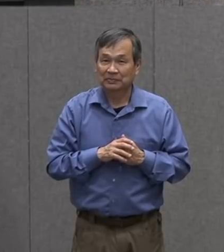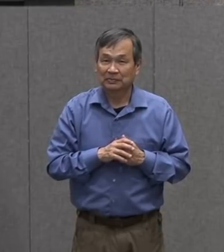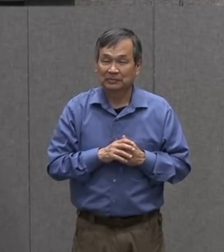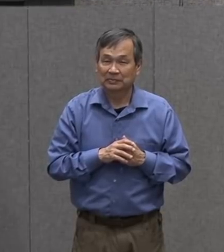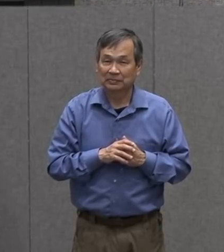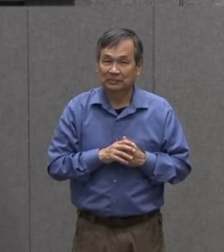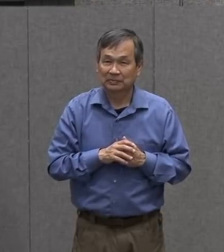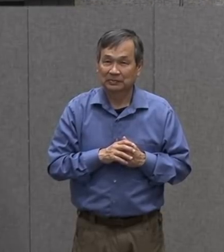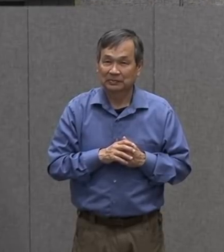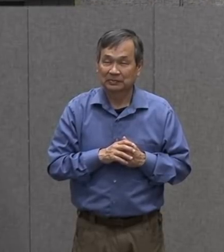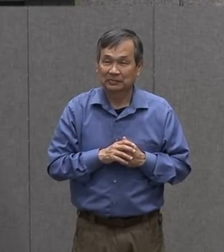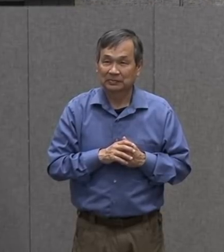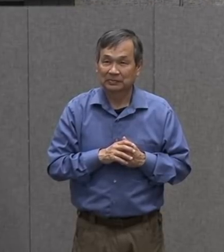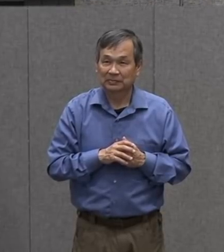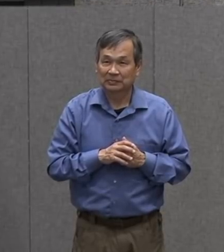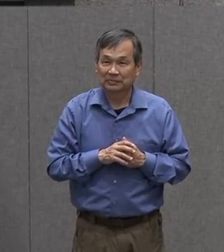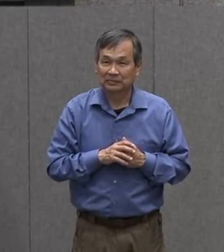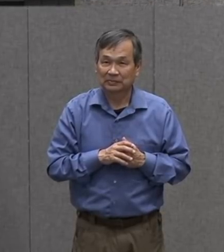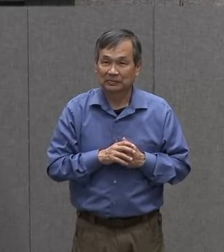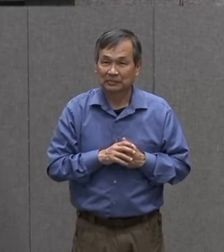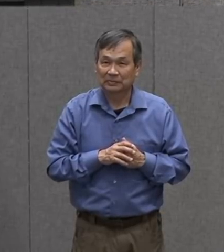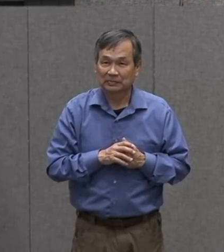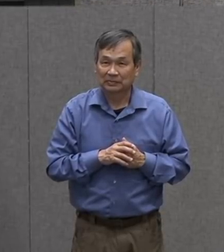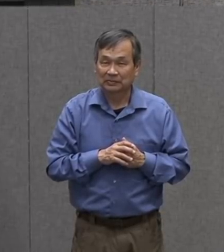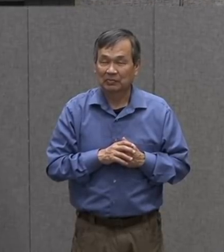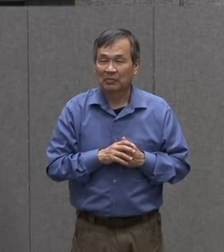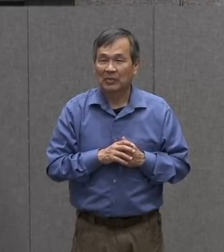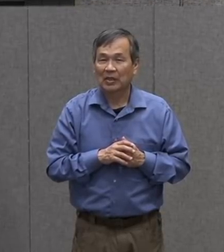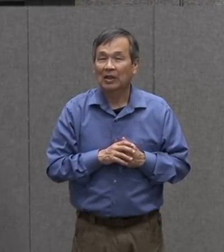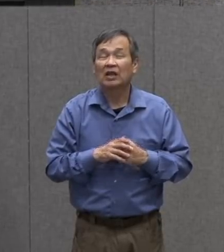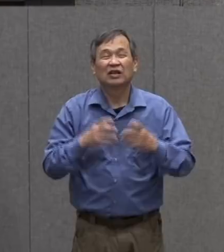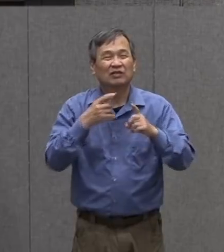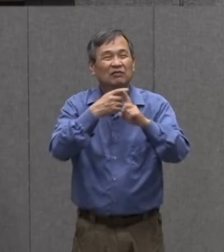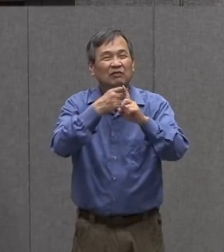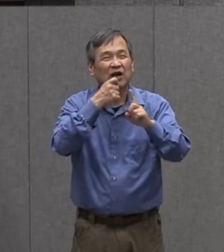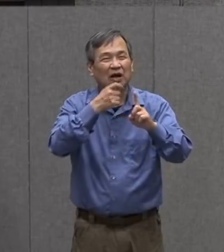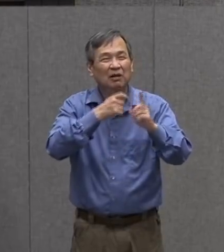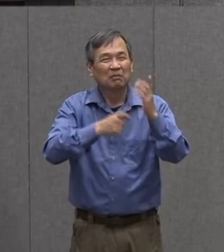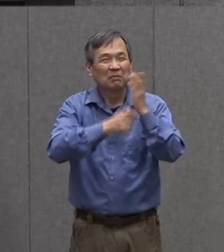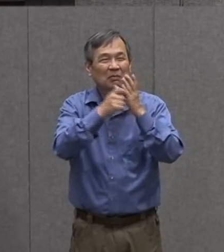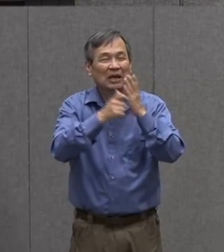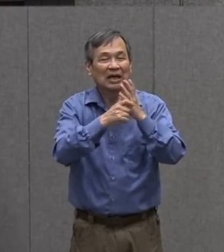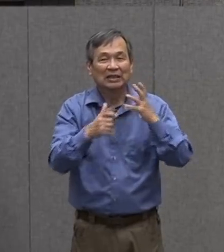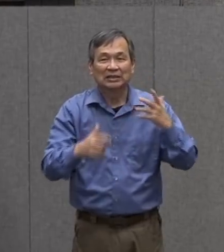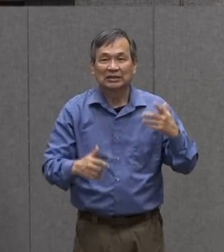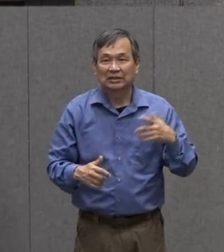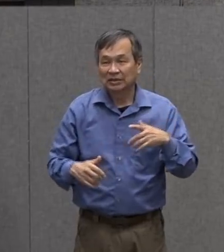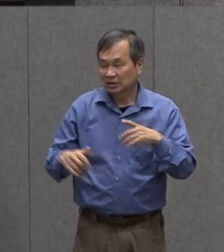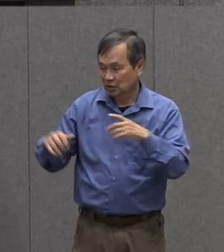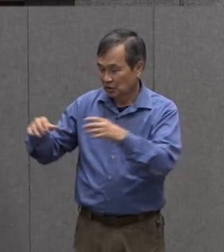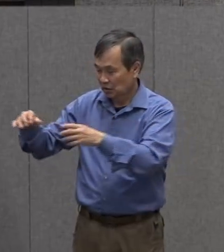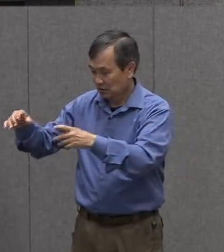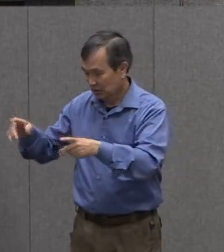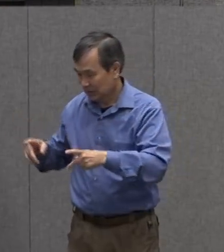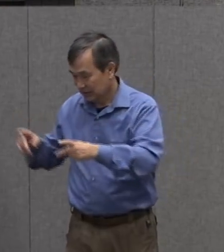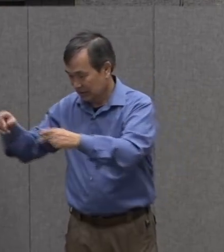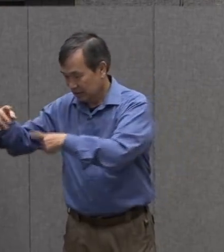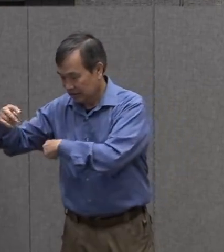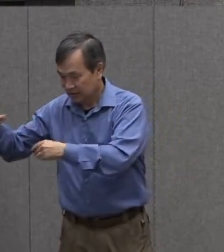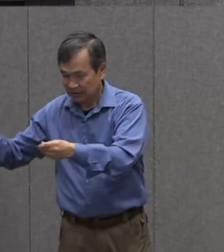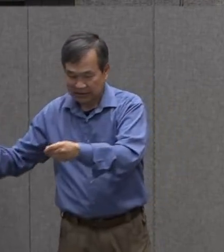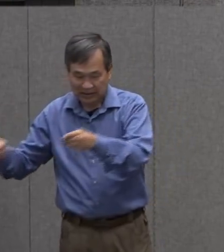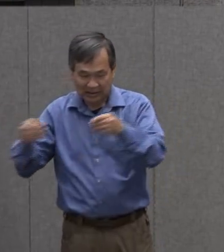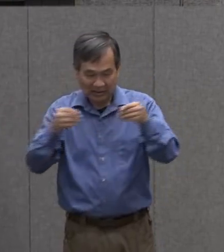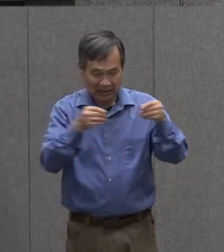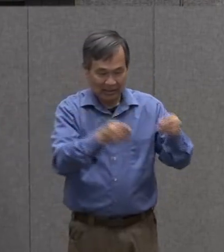from a magazine and i kept it so that the next day when i could